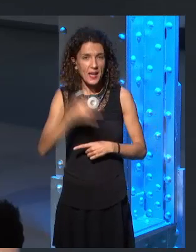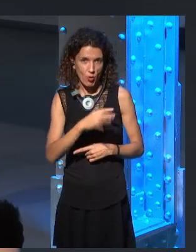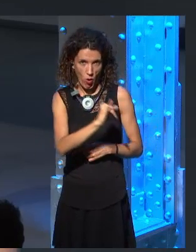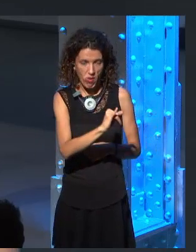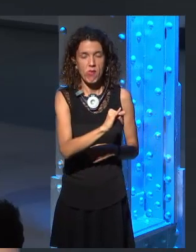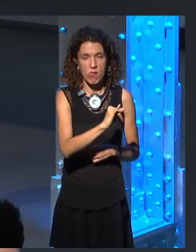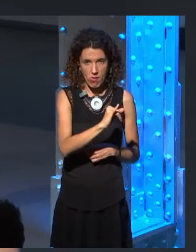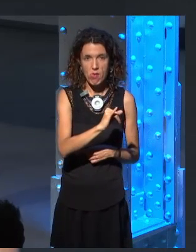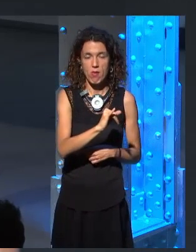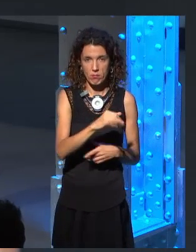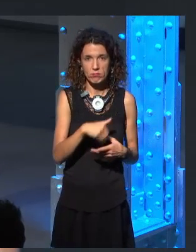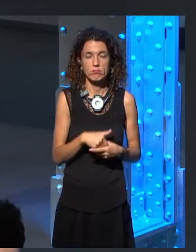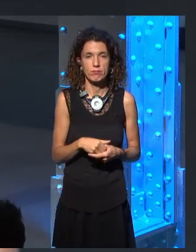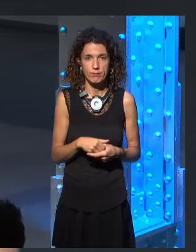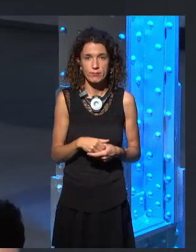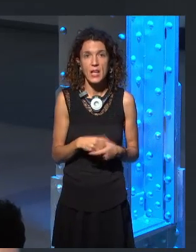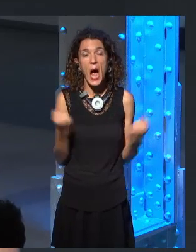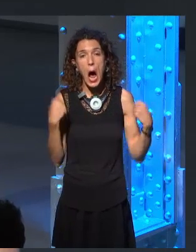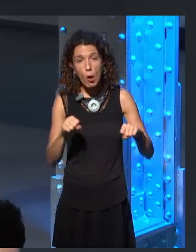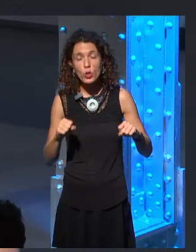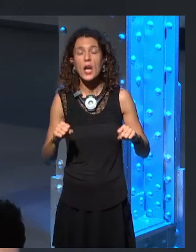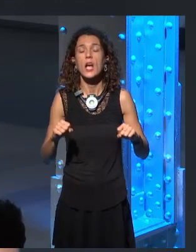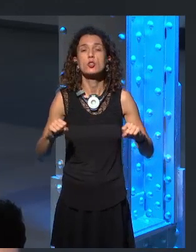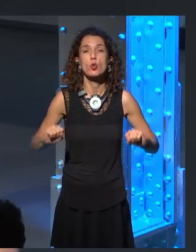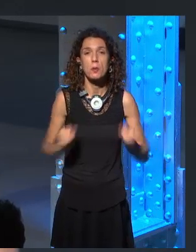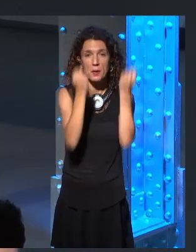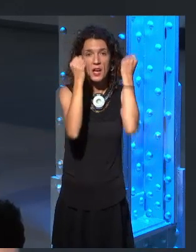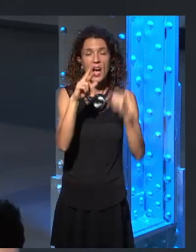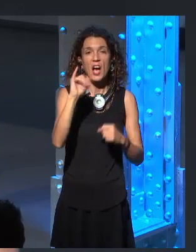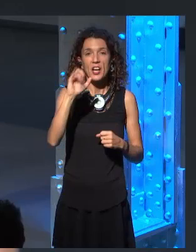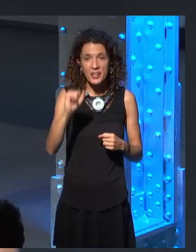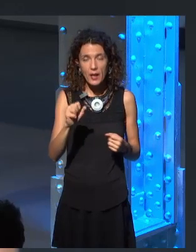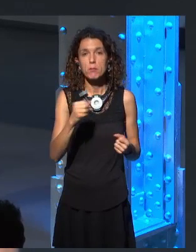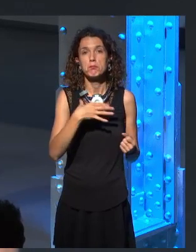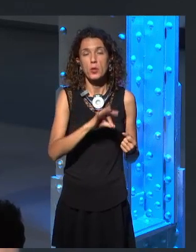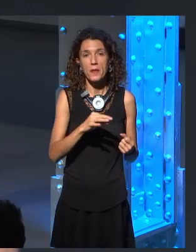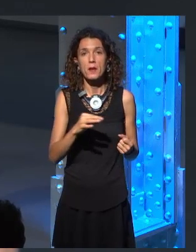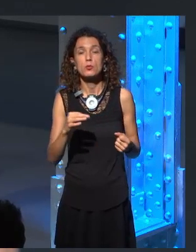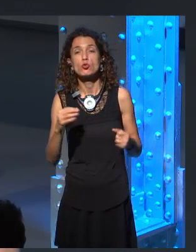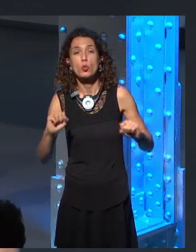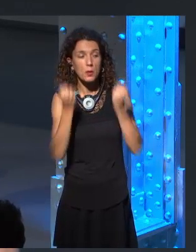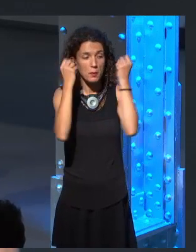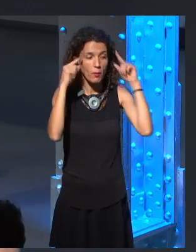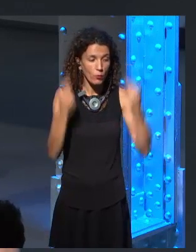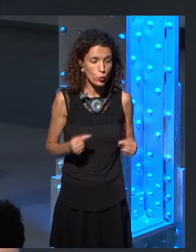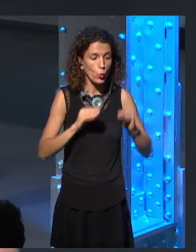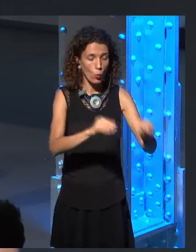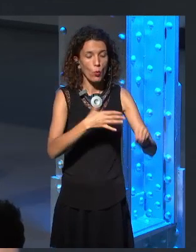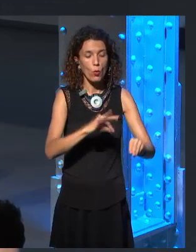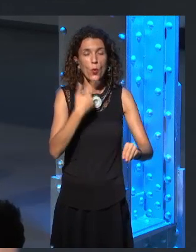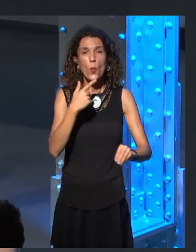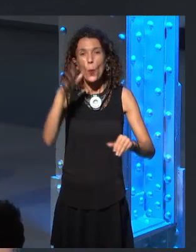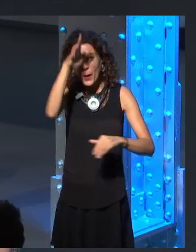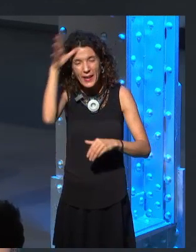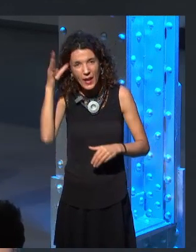Even if Arya survives, I don't necessarily know that Numeria will. But Summer feels like he kind of has to be around.